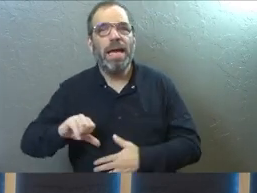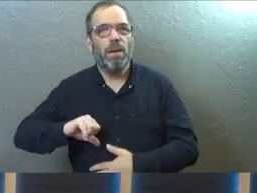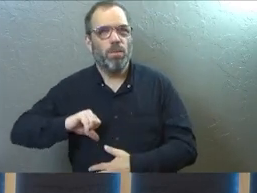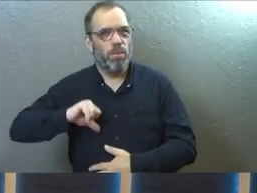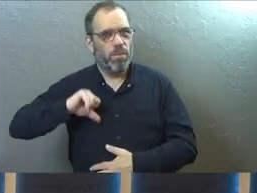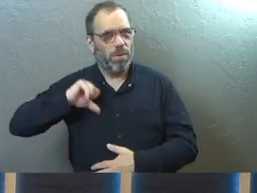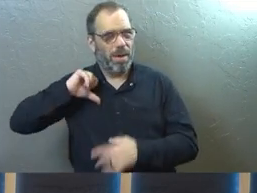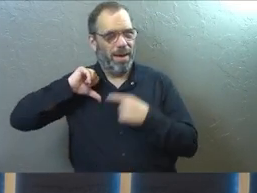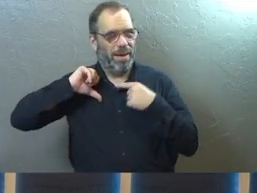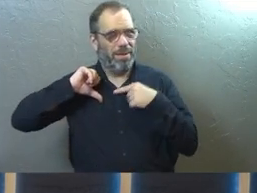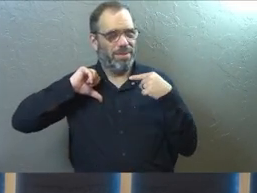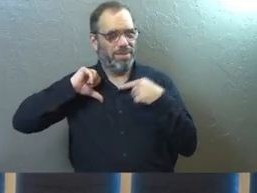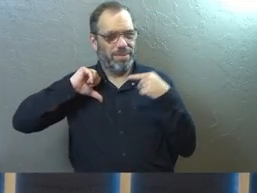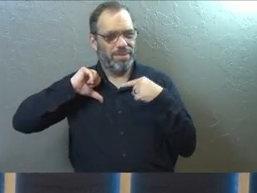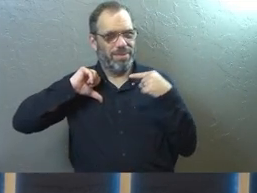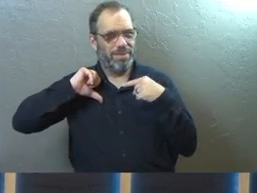pride.